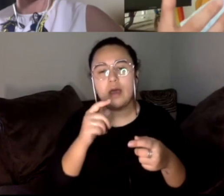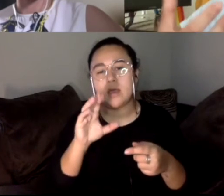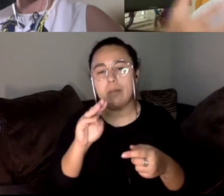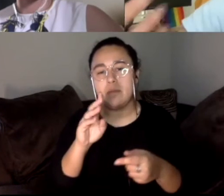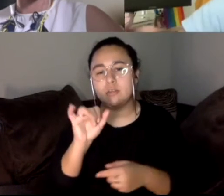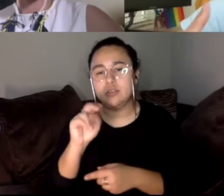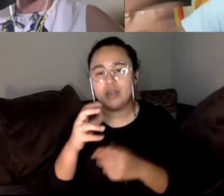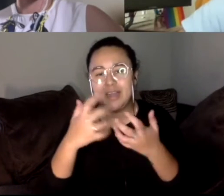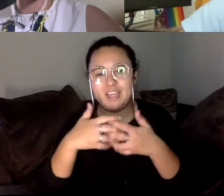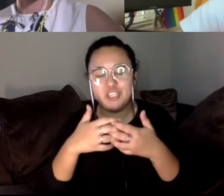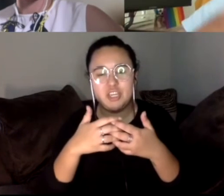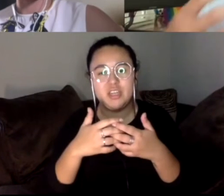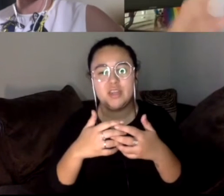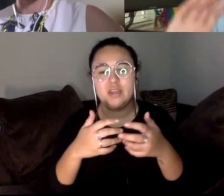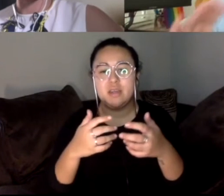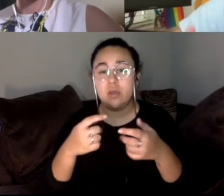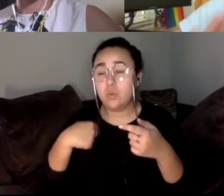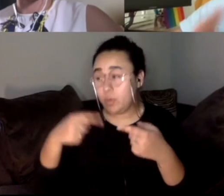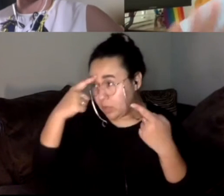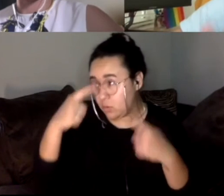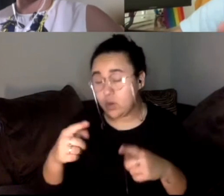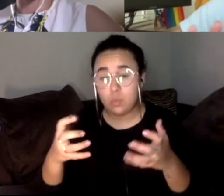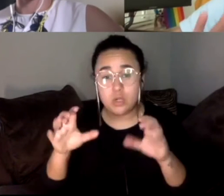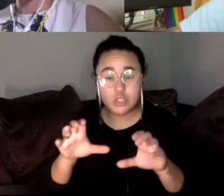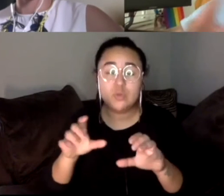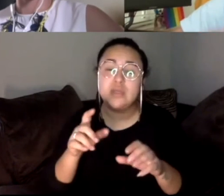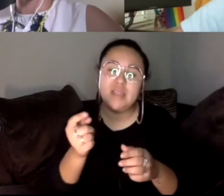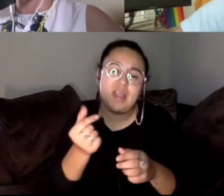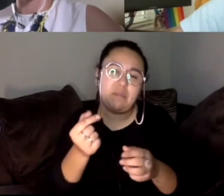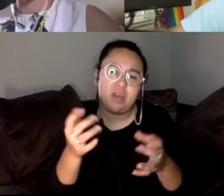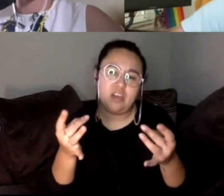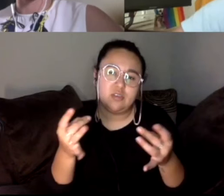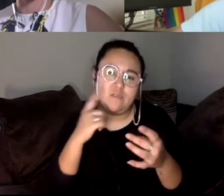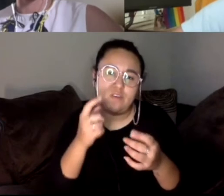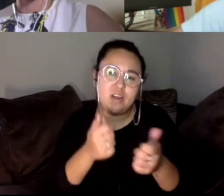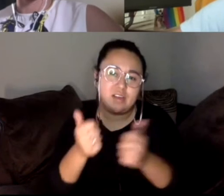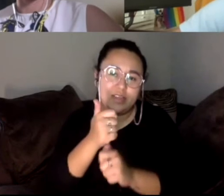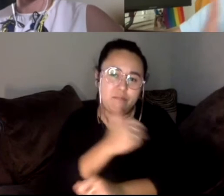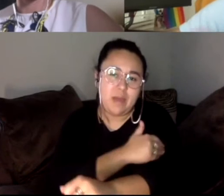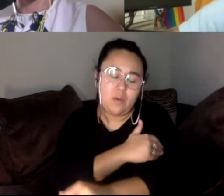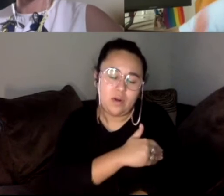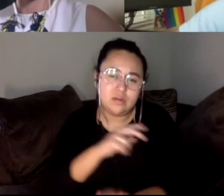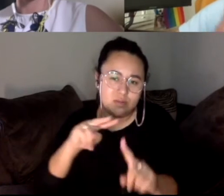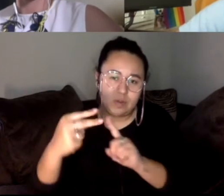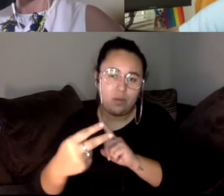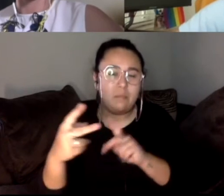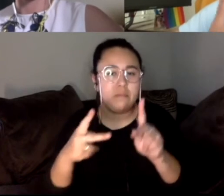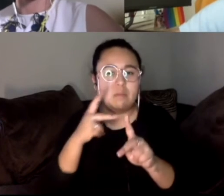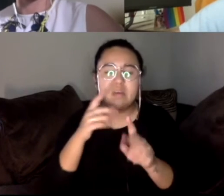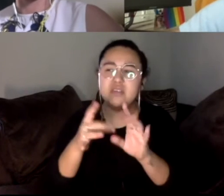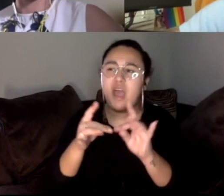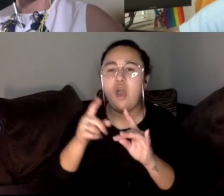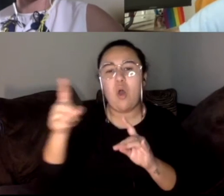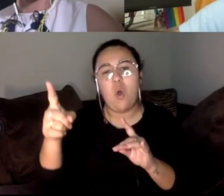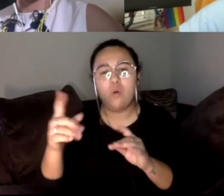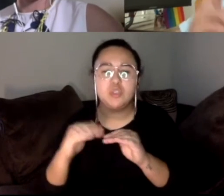a lot of us agree on and want to do, but of course, is slightly controversial from a executive power standpoint. But those are all the things people throw at night, like when